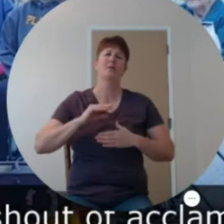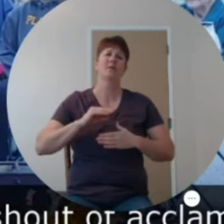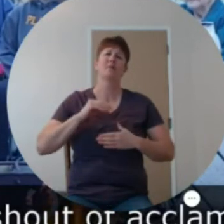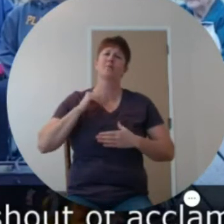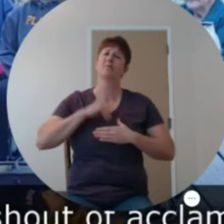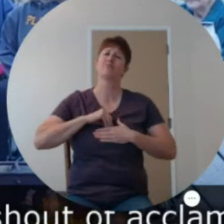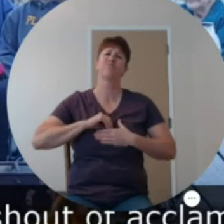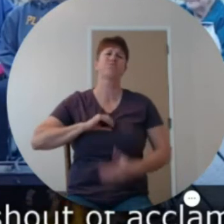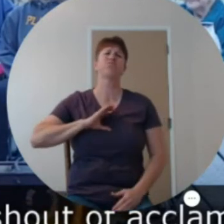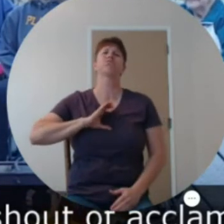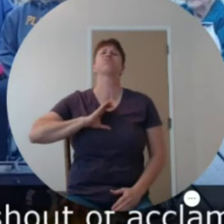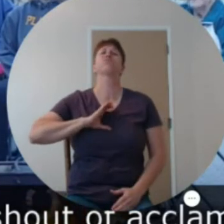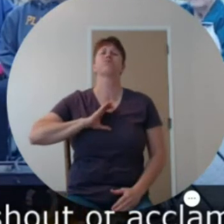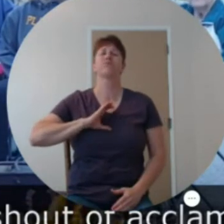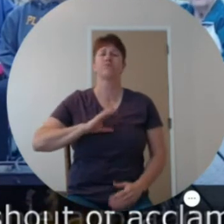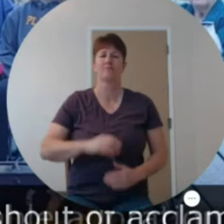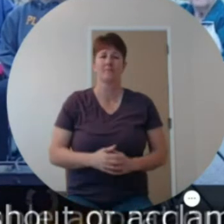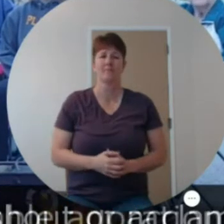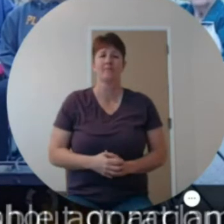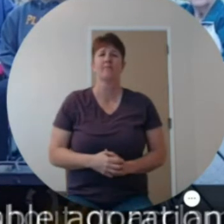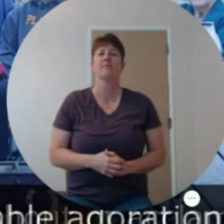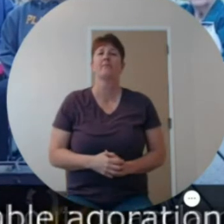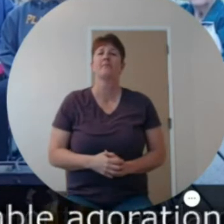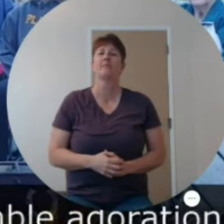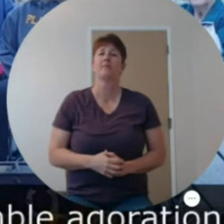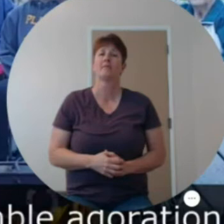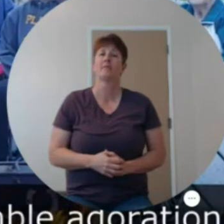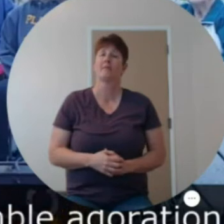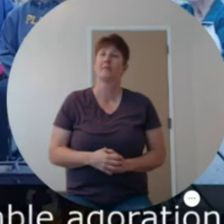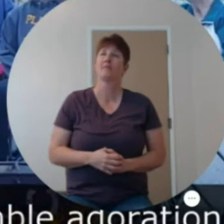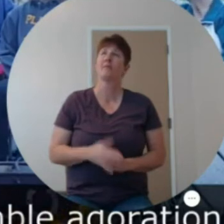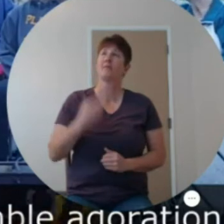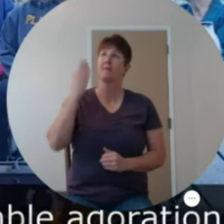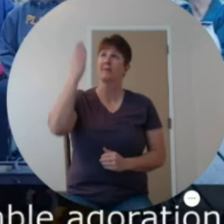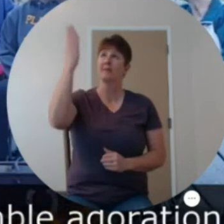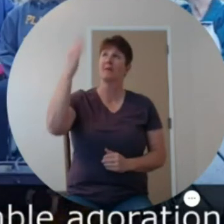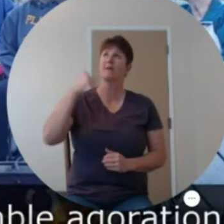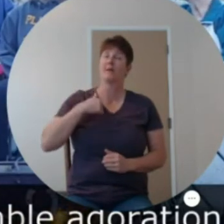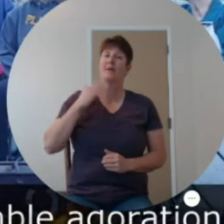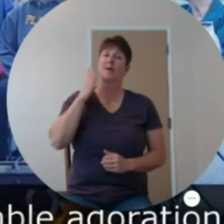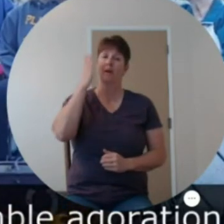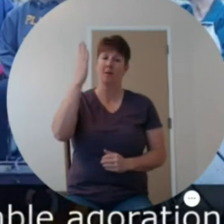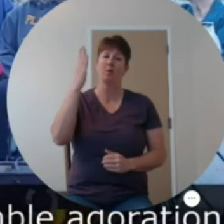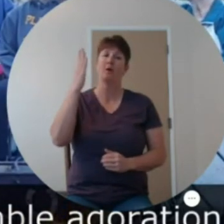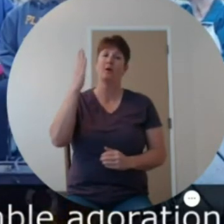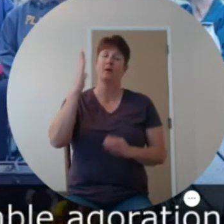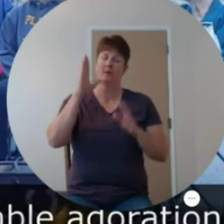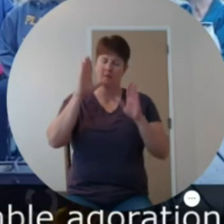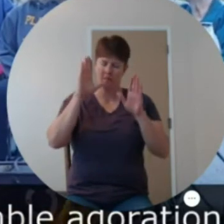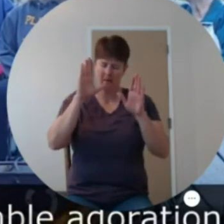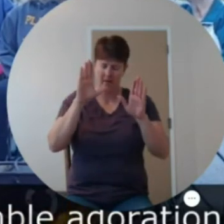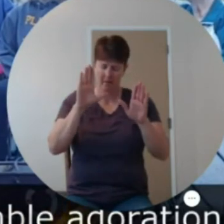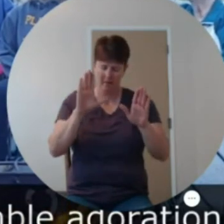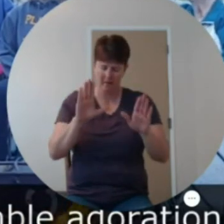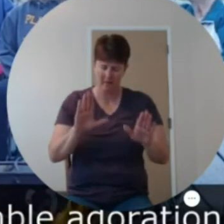heart, then I shall bow.